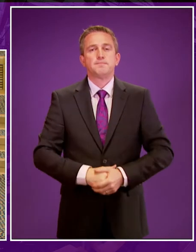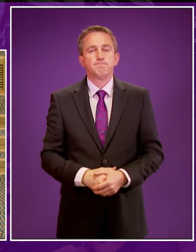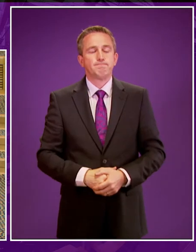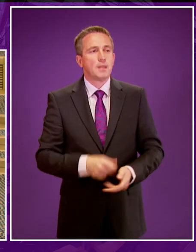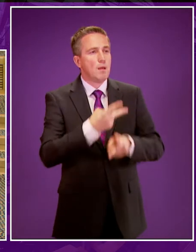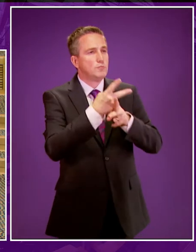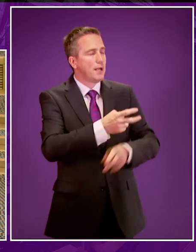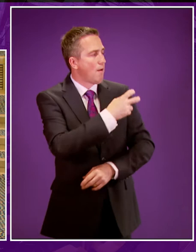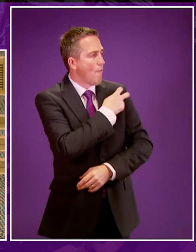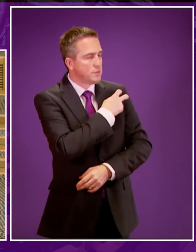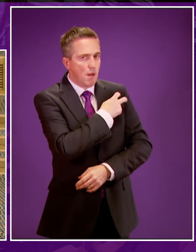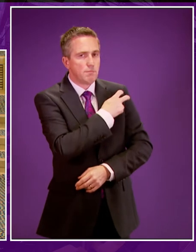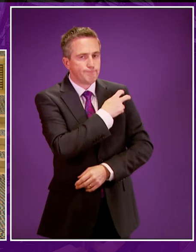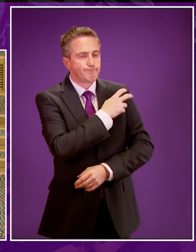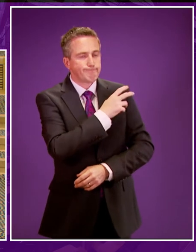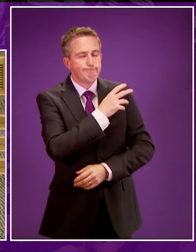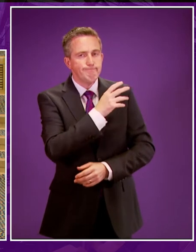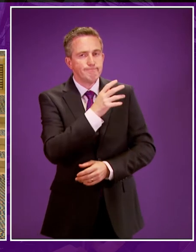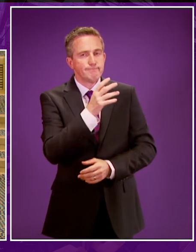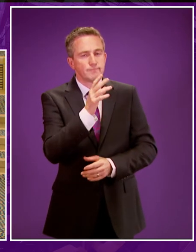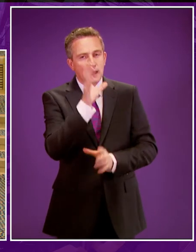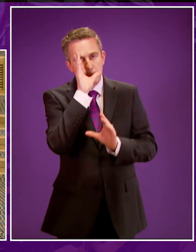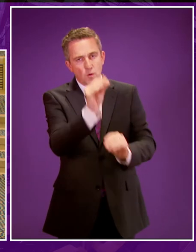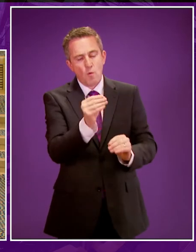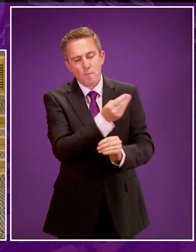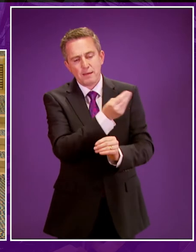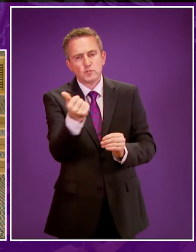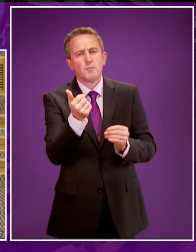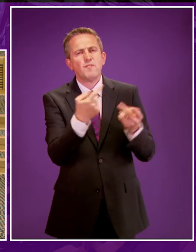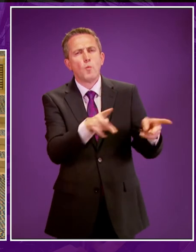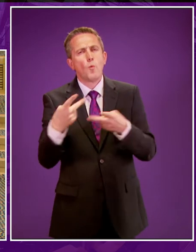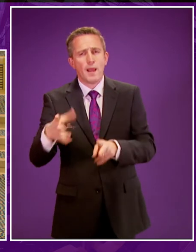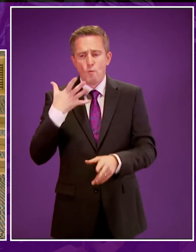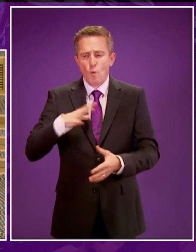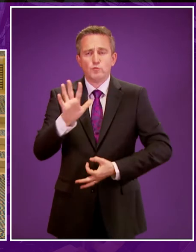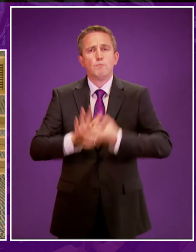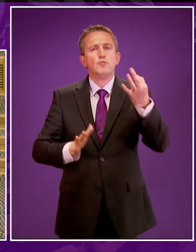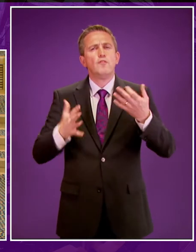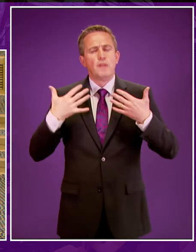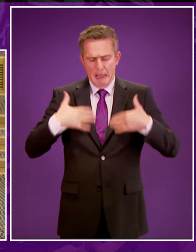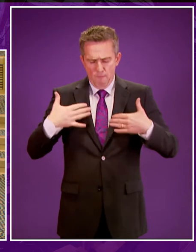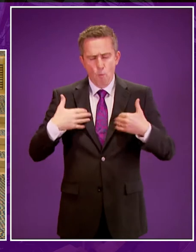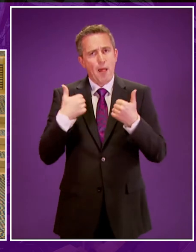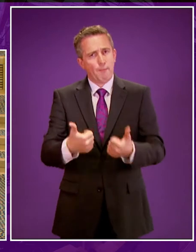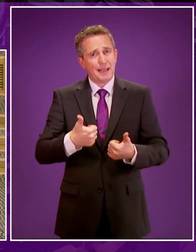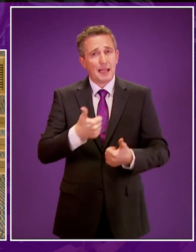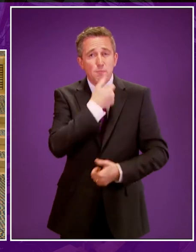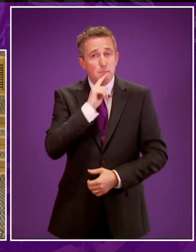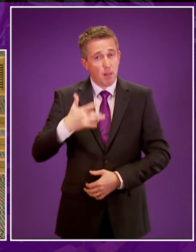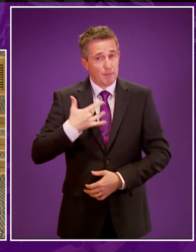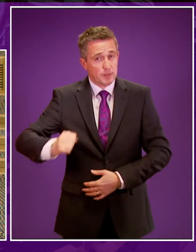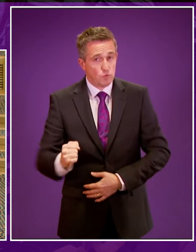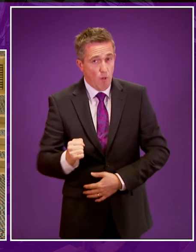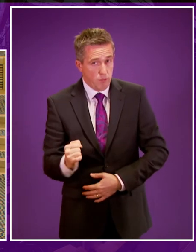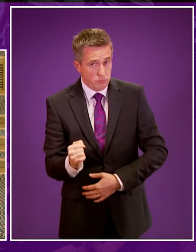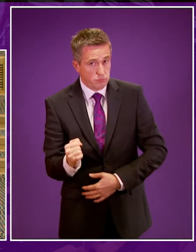Presenting officer, I would like to turn my attention briefly to the range of actions in the plan to improve the health and well-being of BSL users in Scotland. For